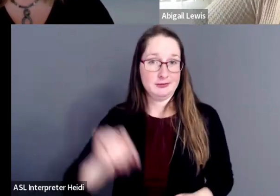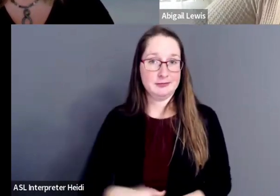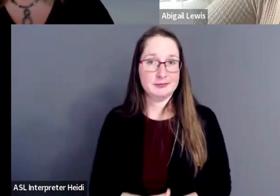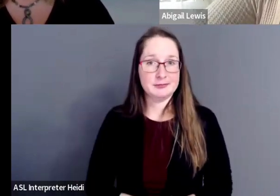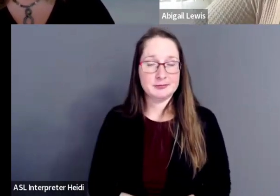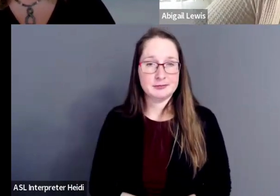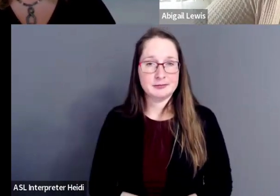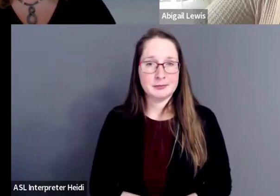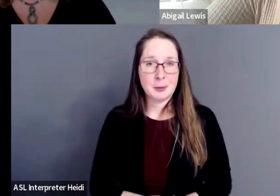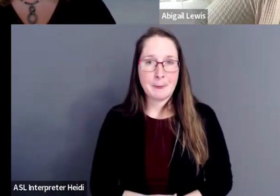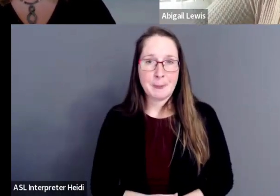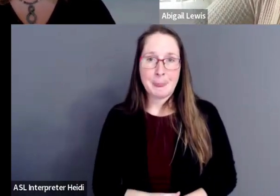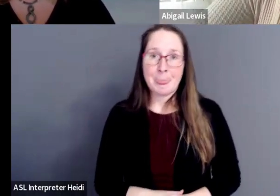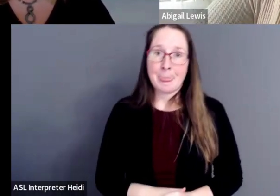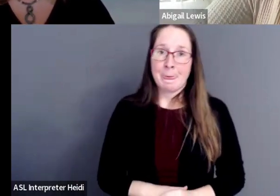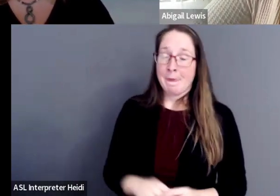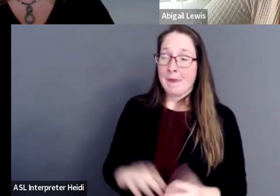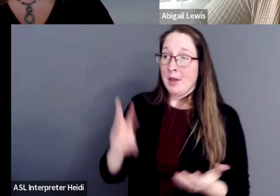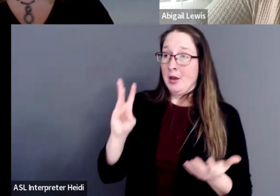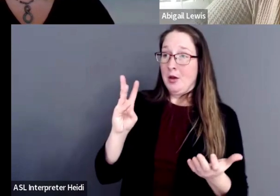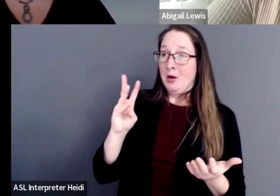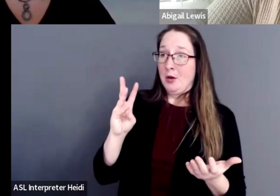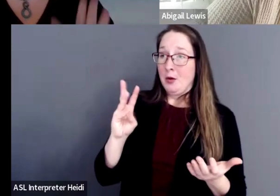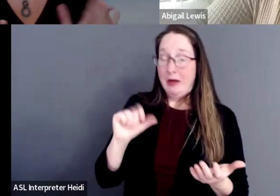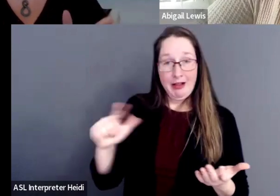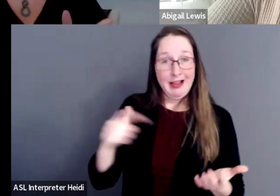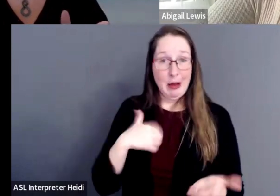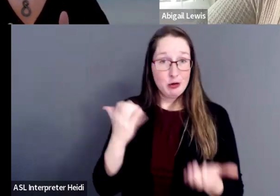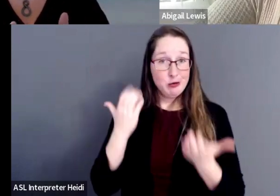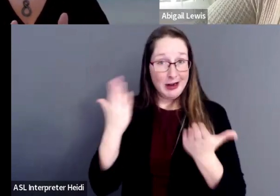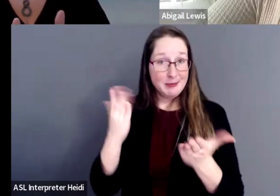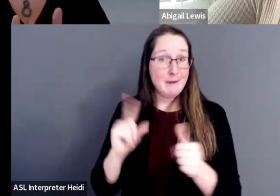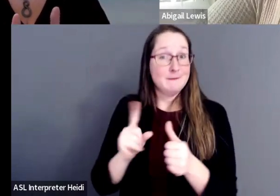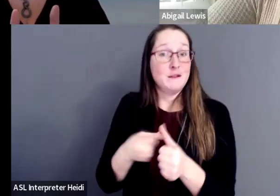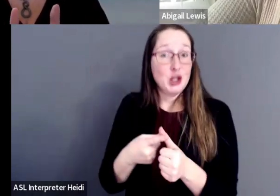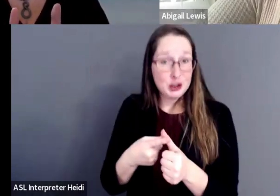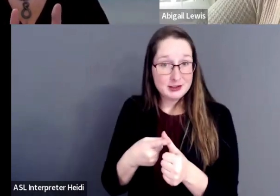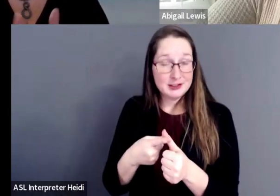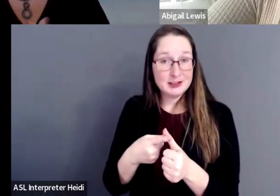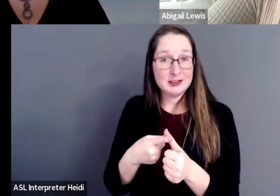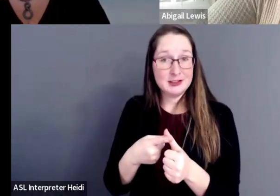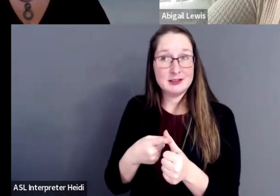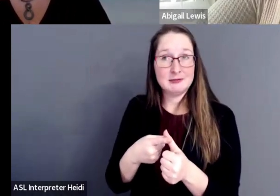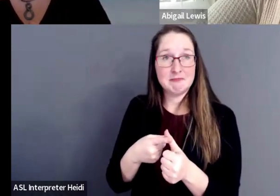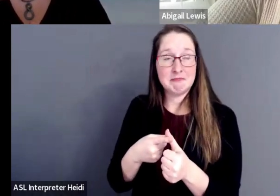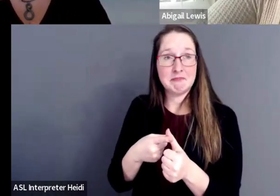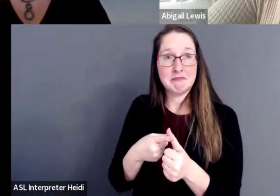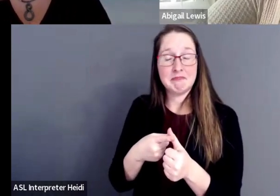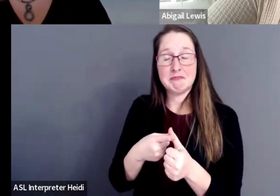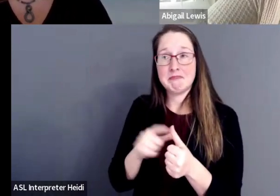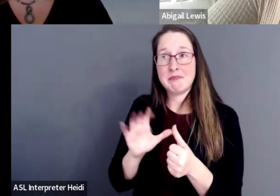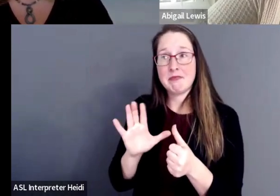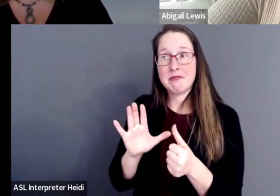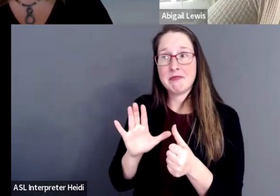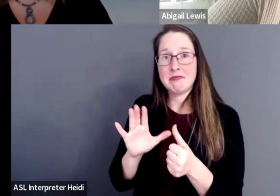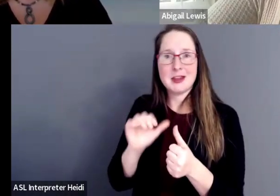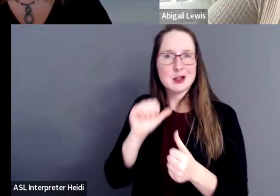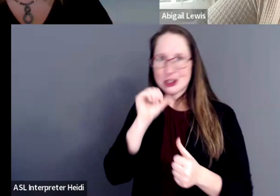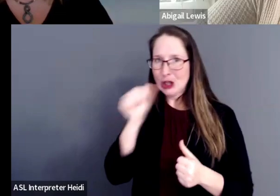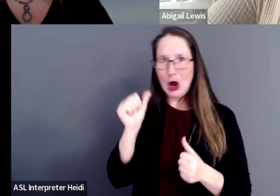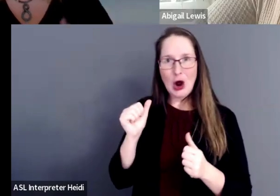Well, I would recommend, first of all, do not fret.